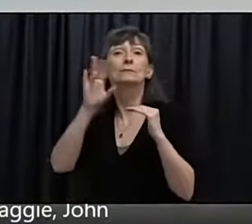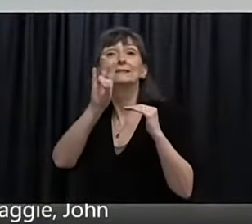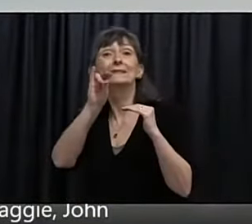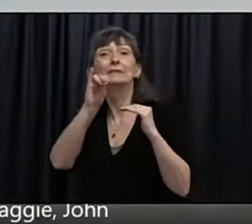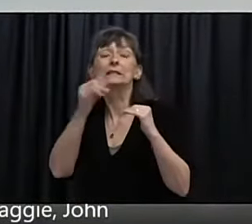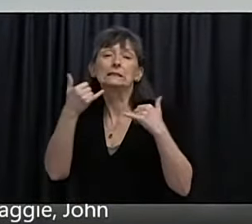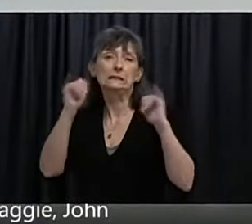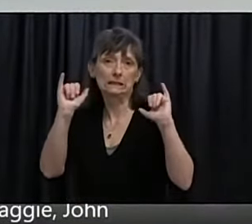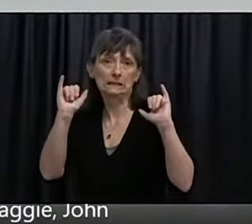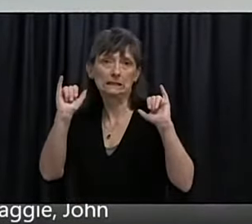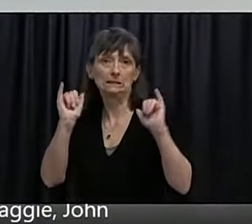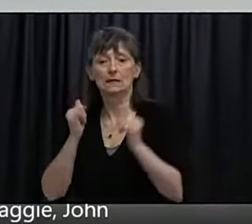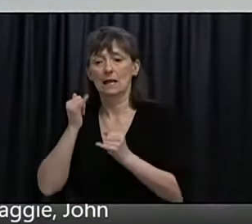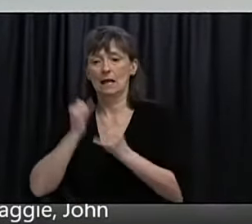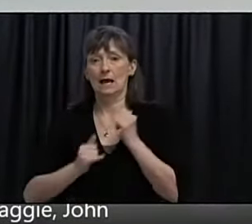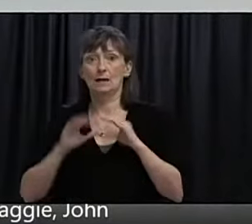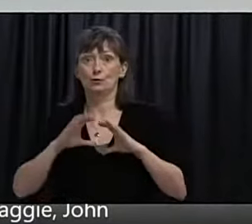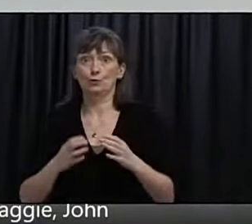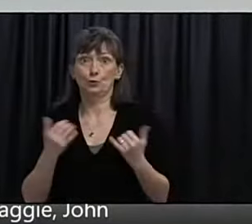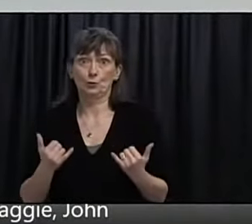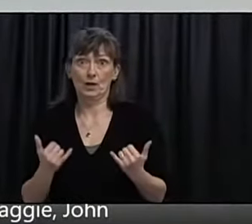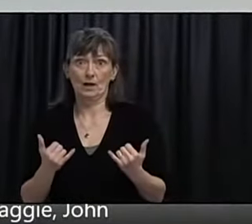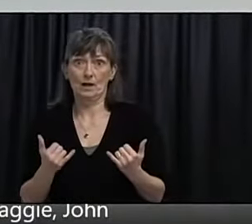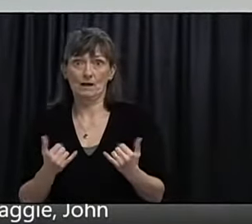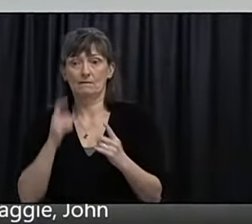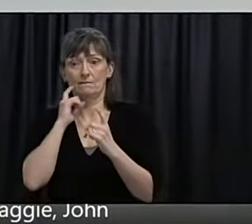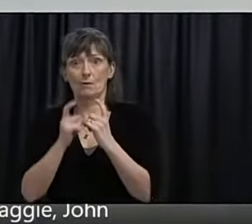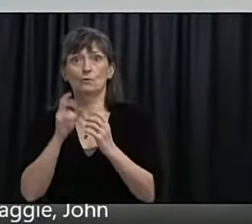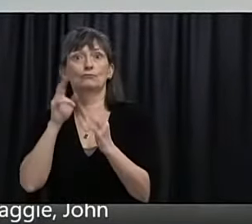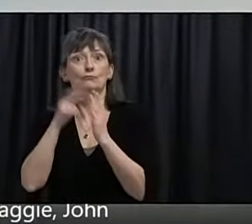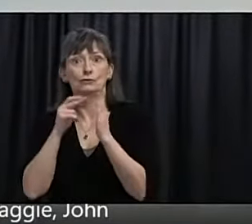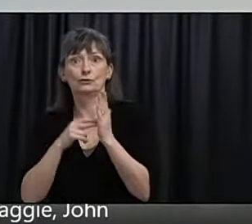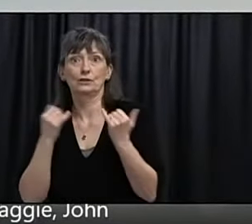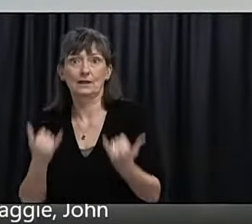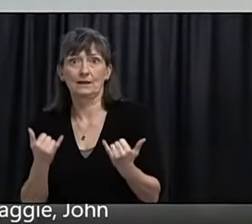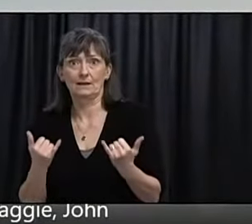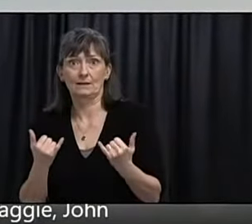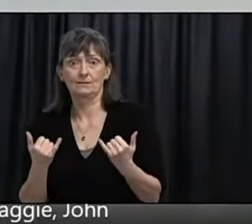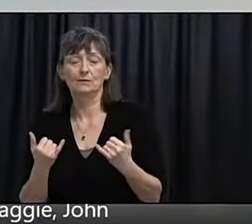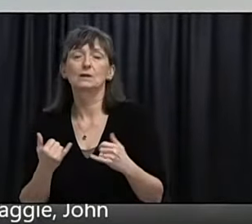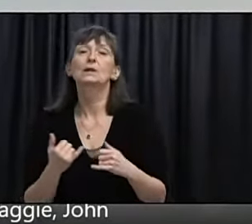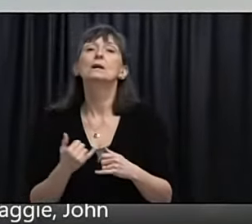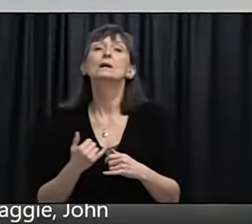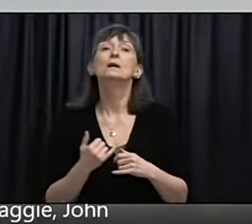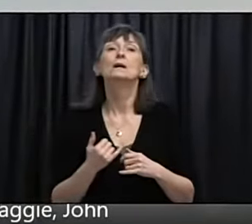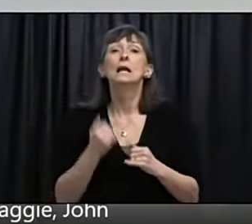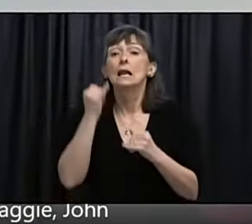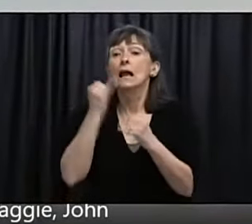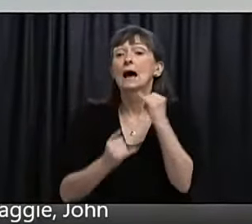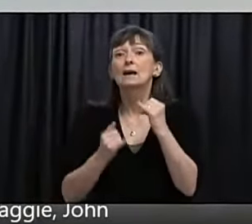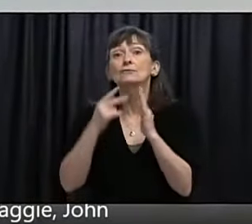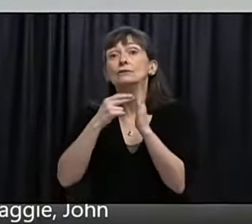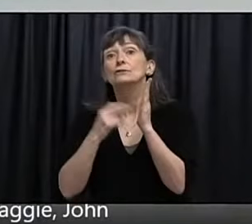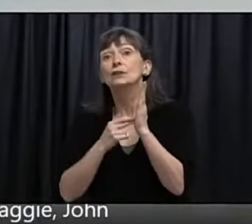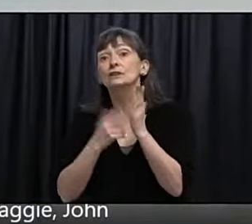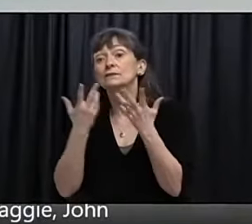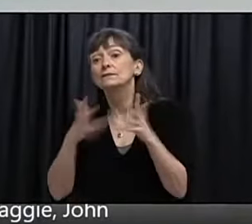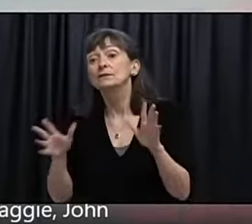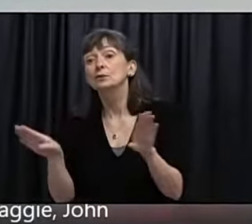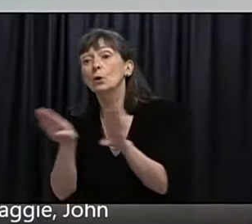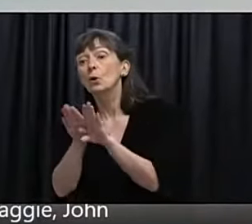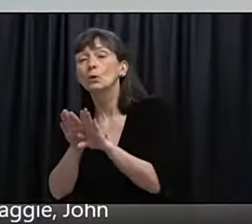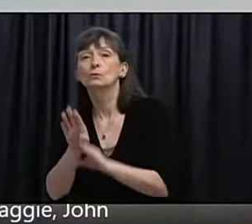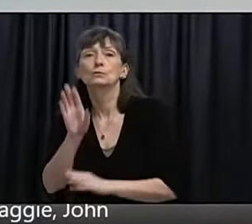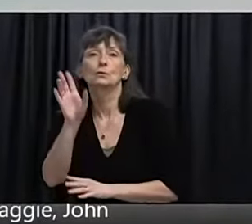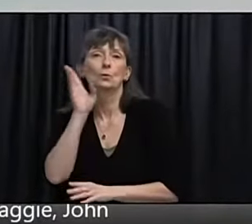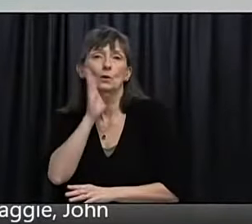alphabet starting today. When that finishes on Sunday those slots will open